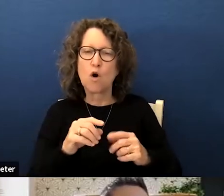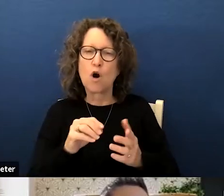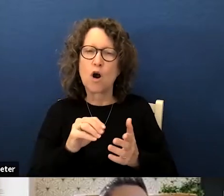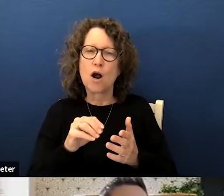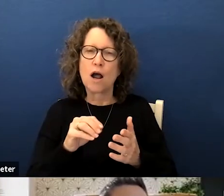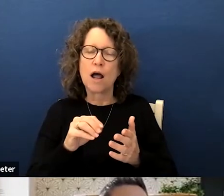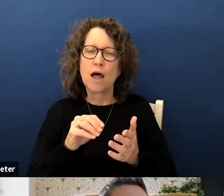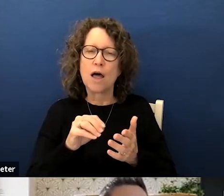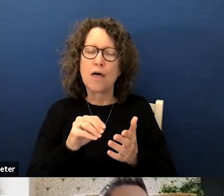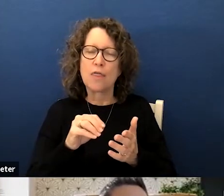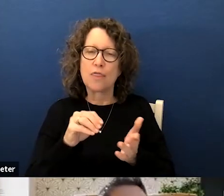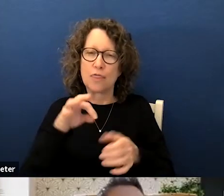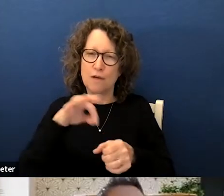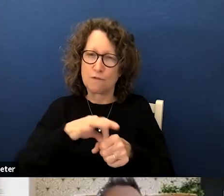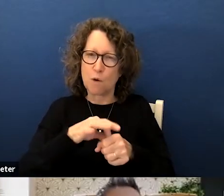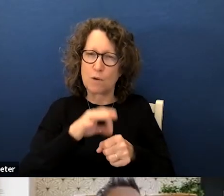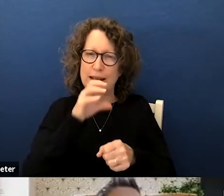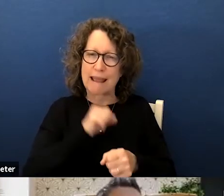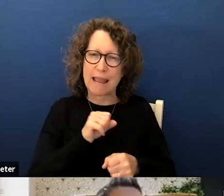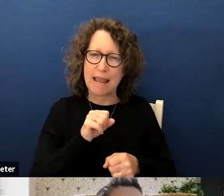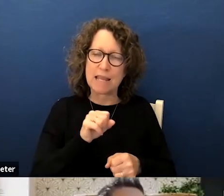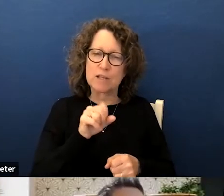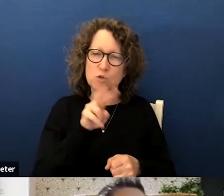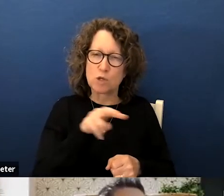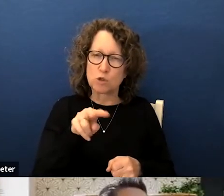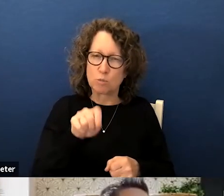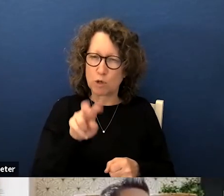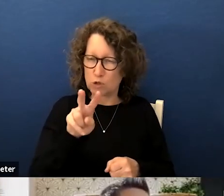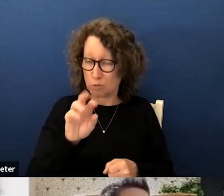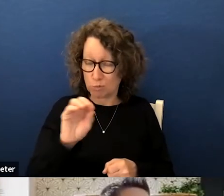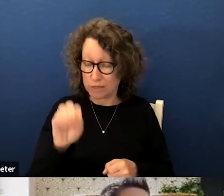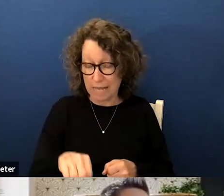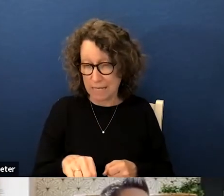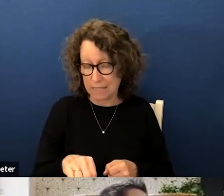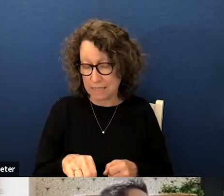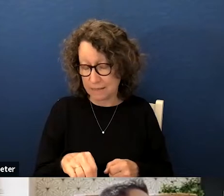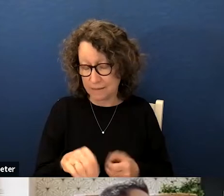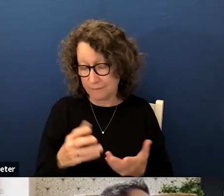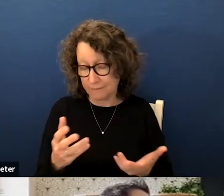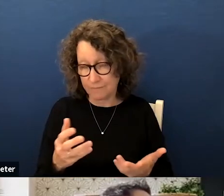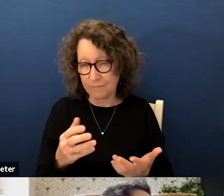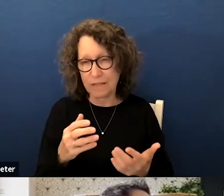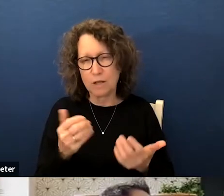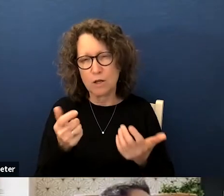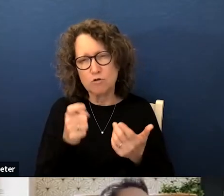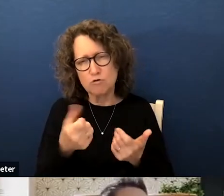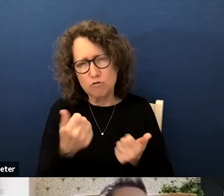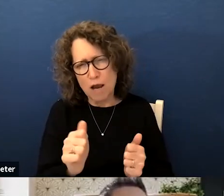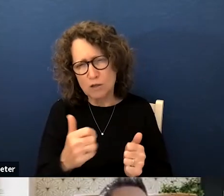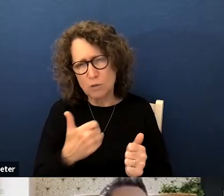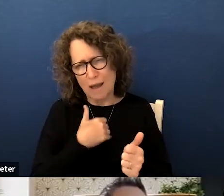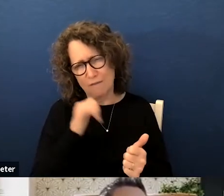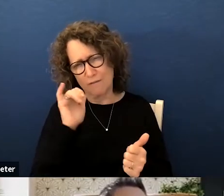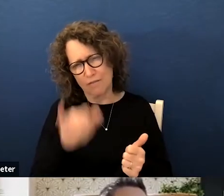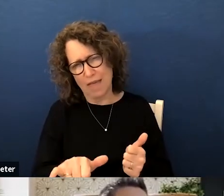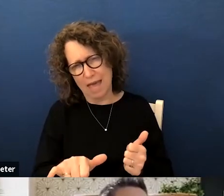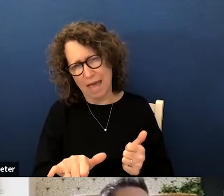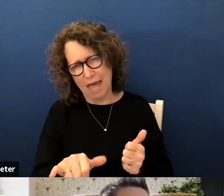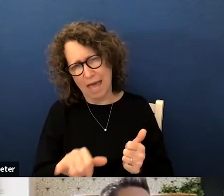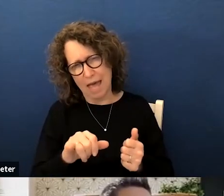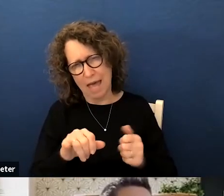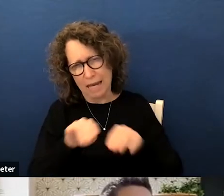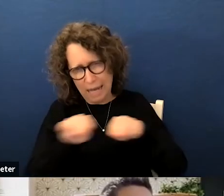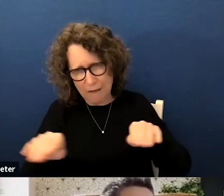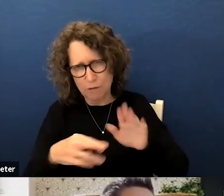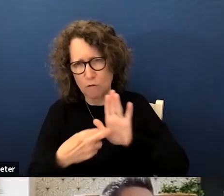of the district at 22.2 percent um trying to at least have that level of representation